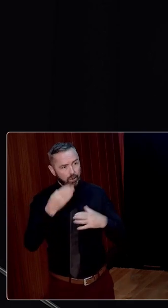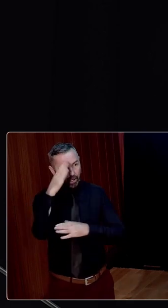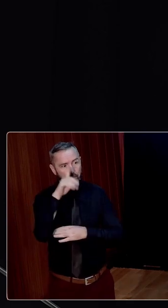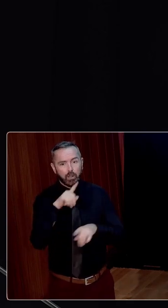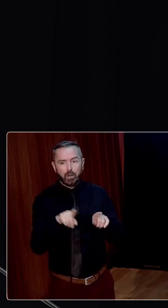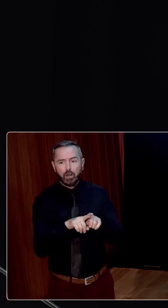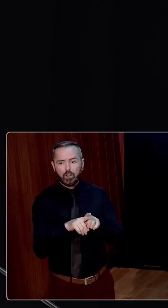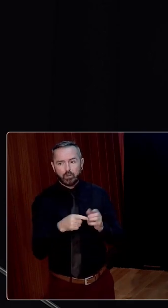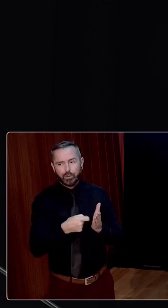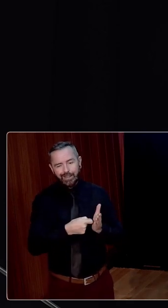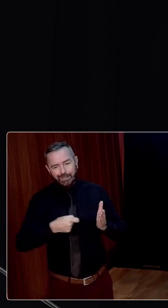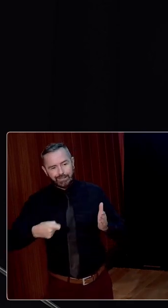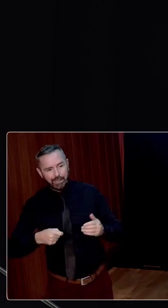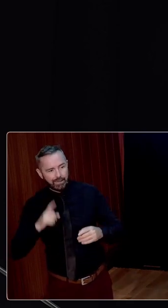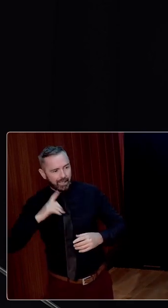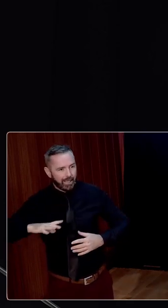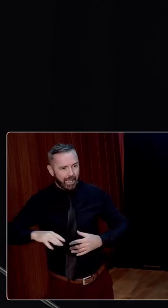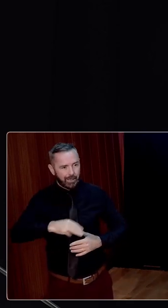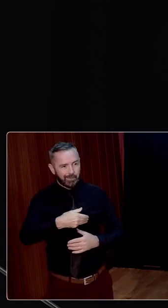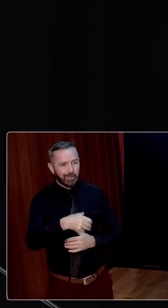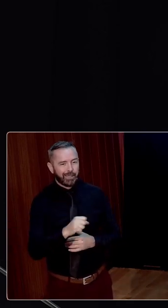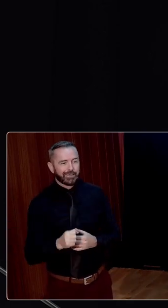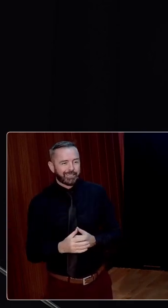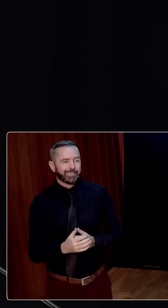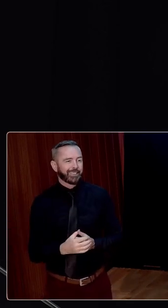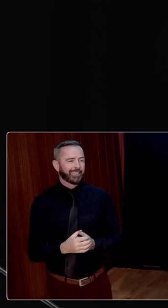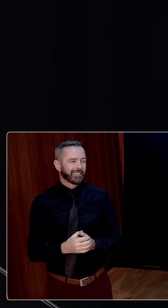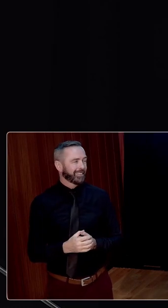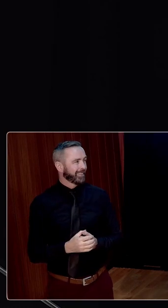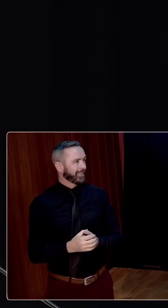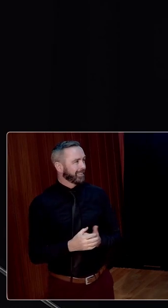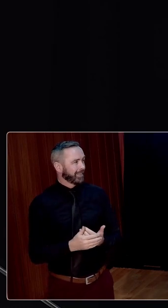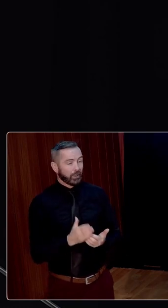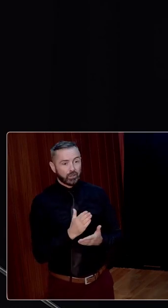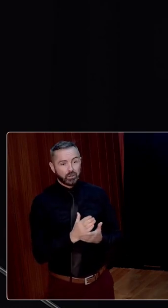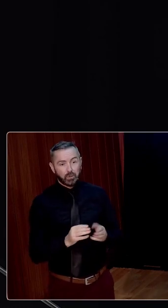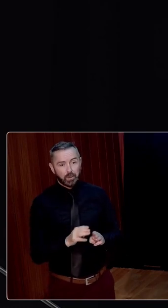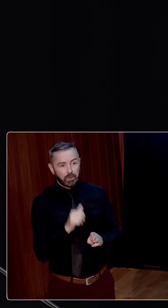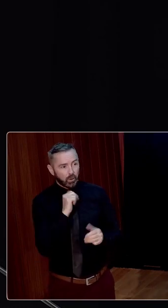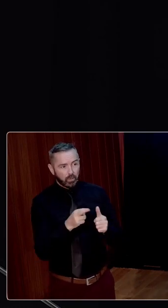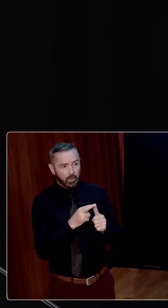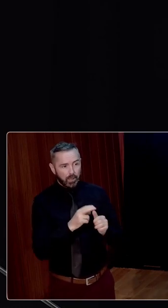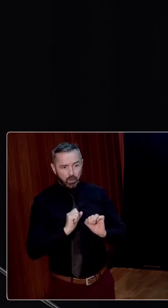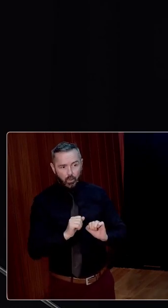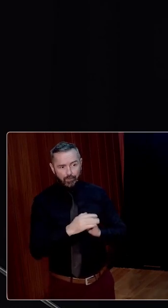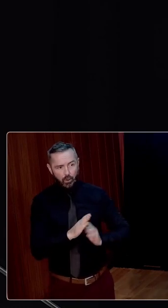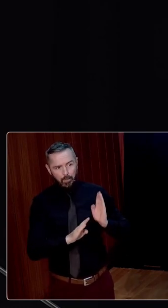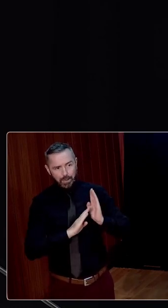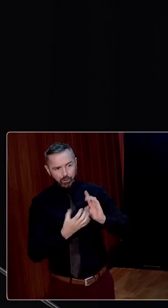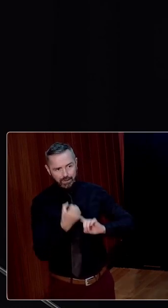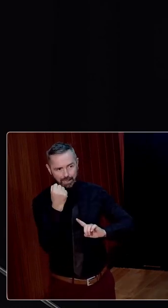but also extending its land mass. Some were not prepared to await either military success